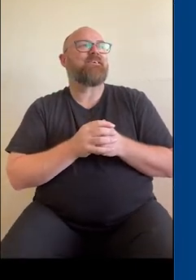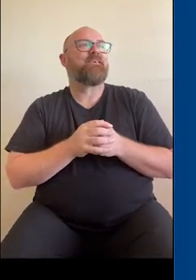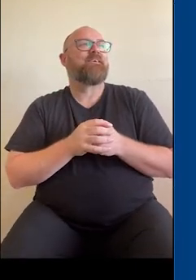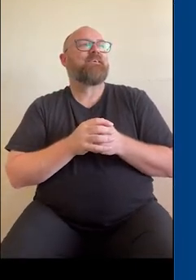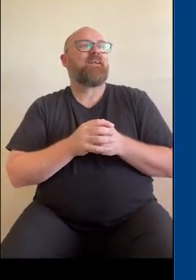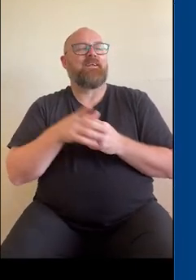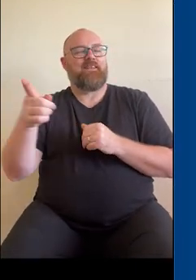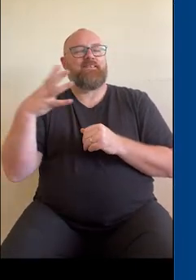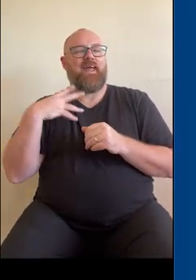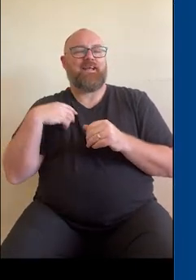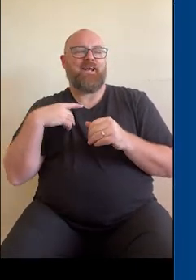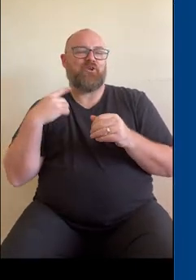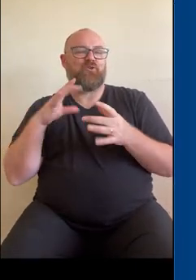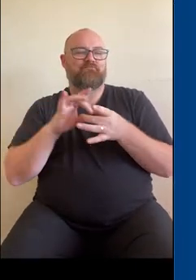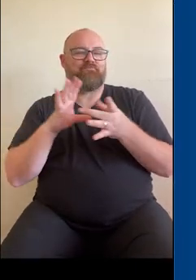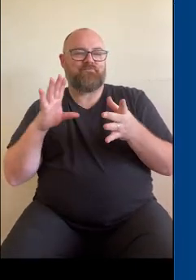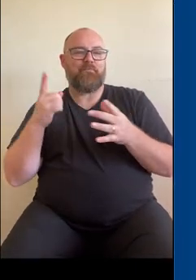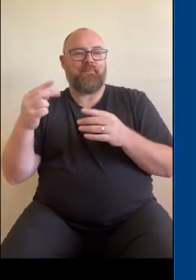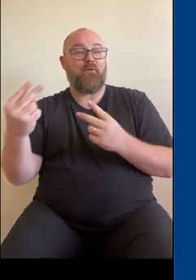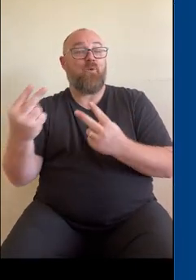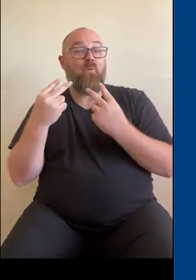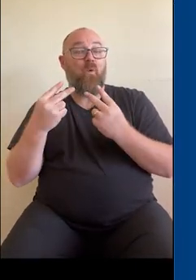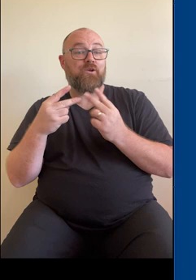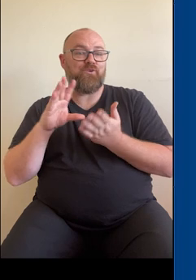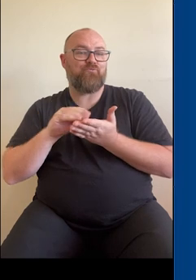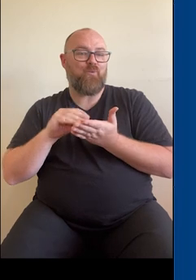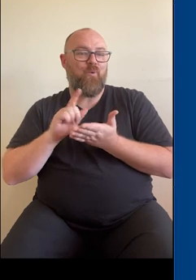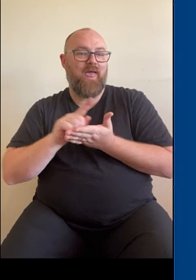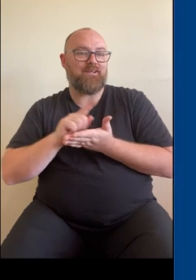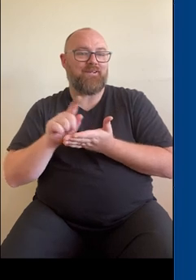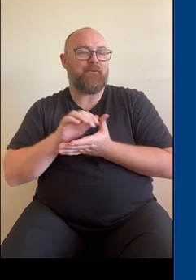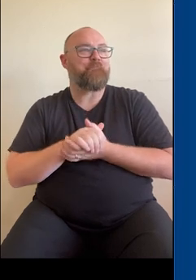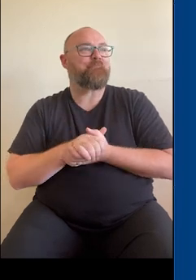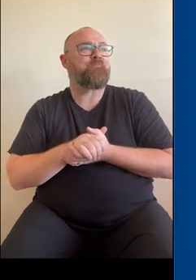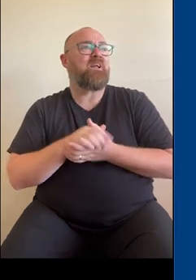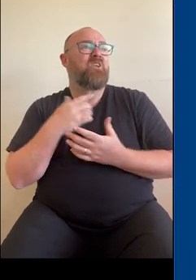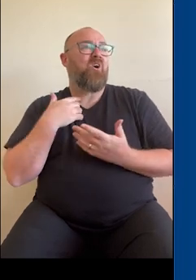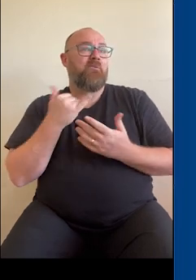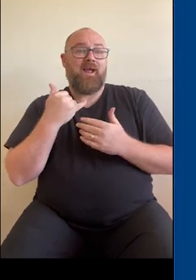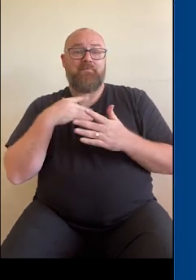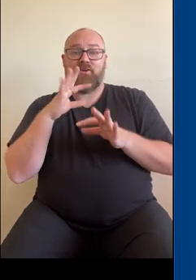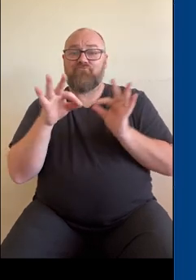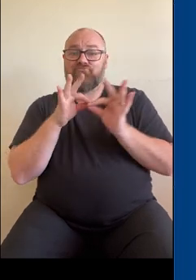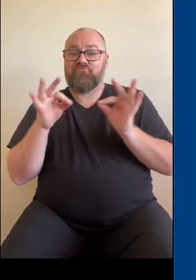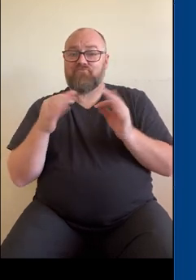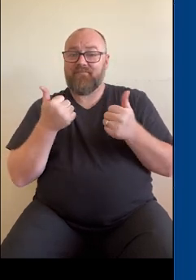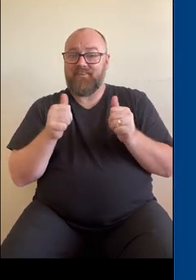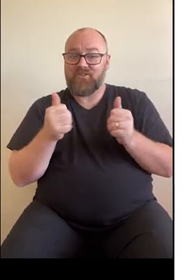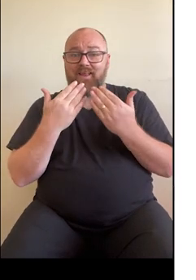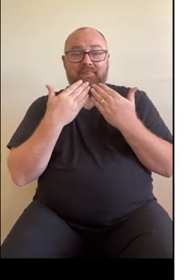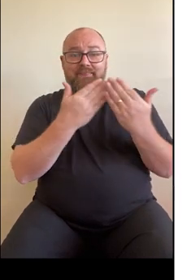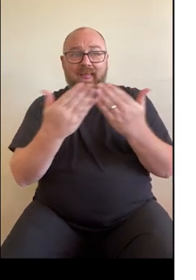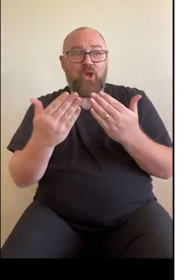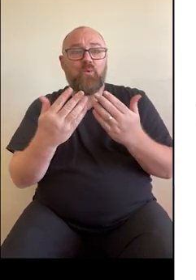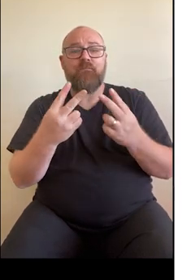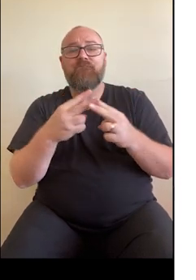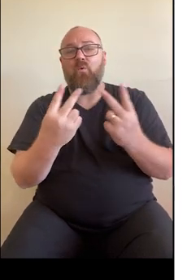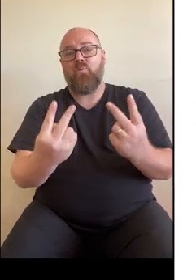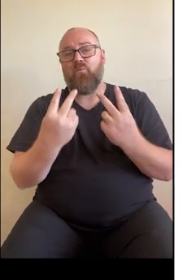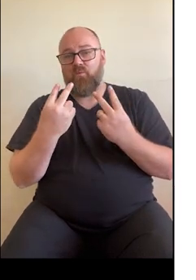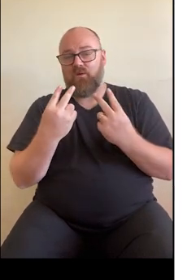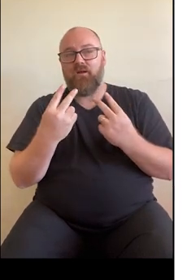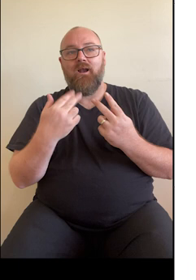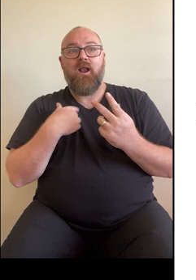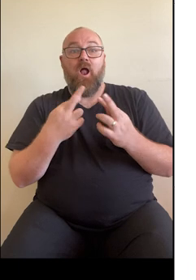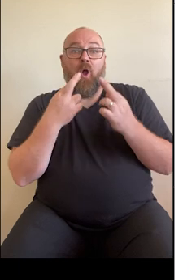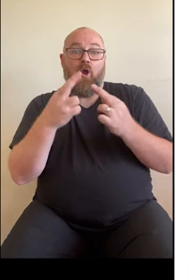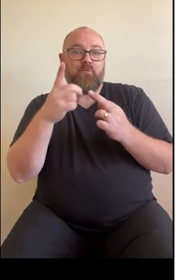but they're going to watch the recording. So that's good news. So we might wrap up there. Thank you everyone for joining us and hope you